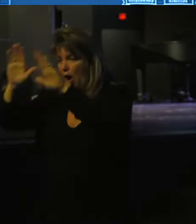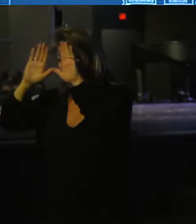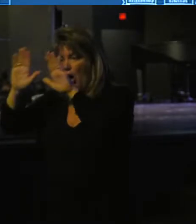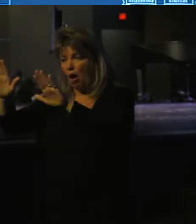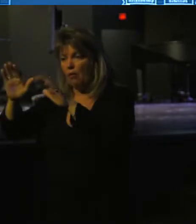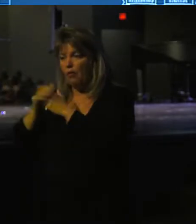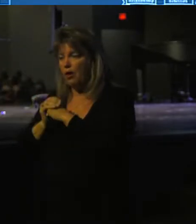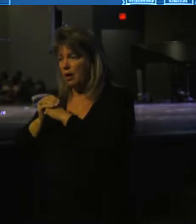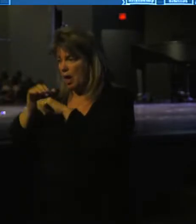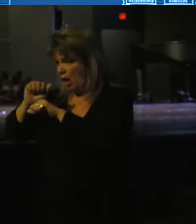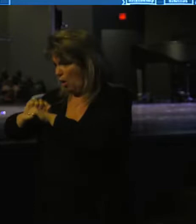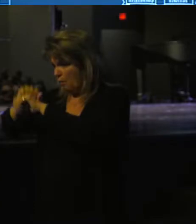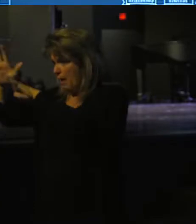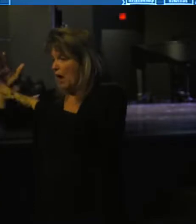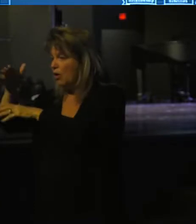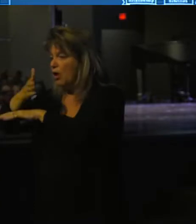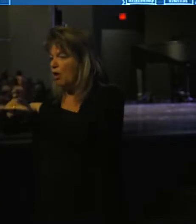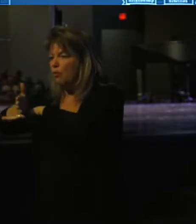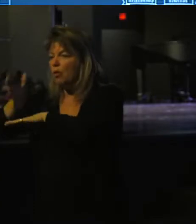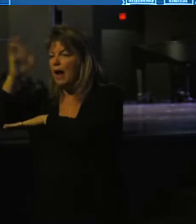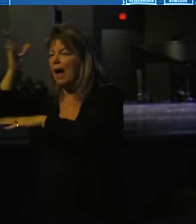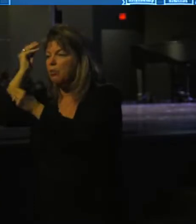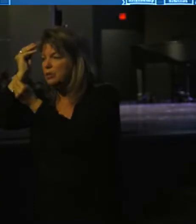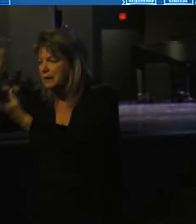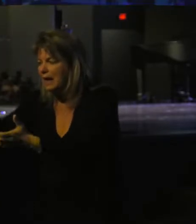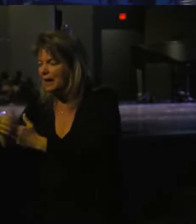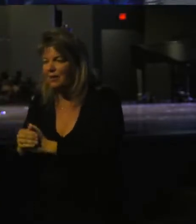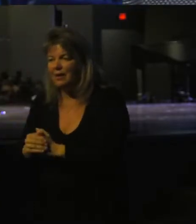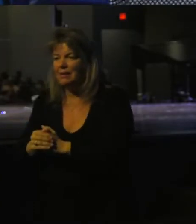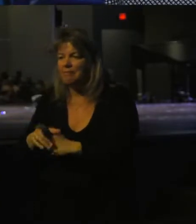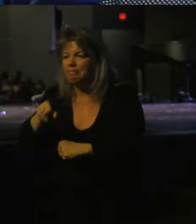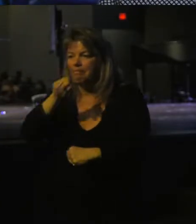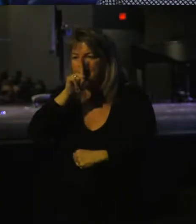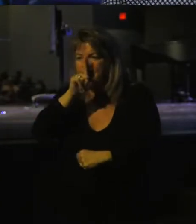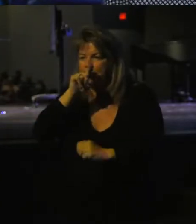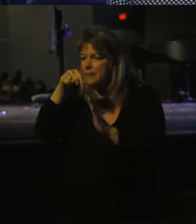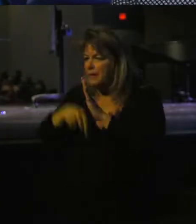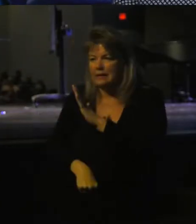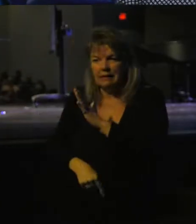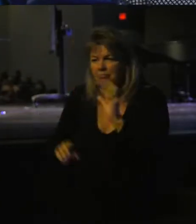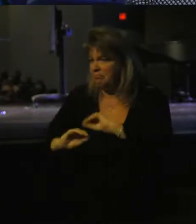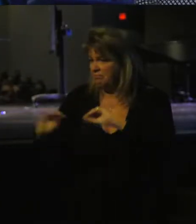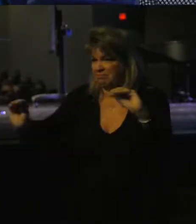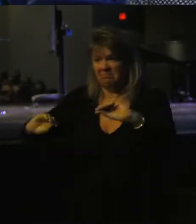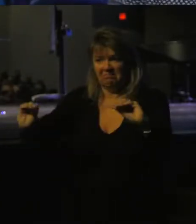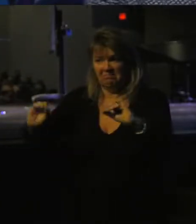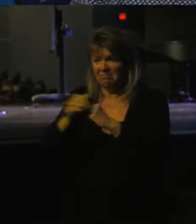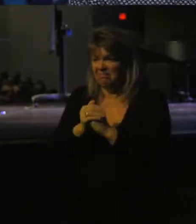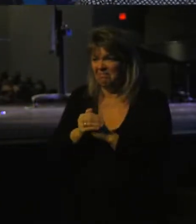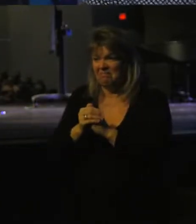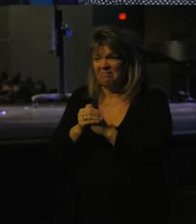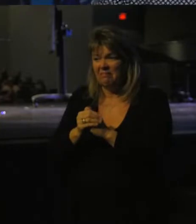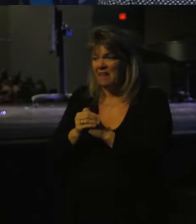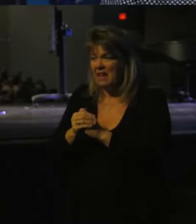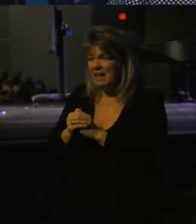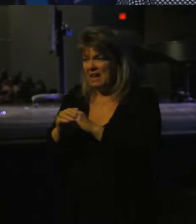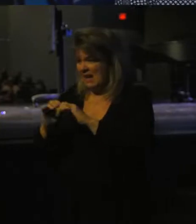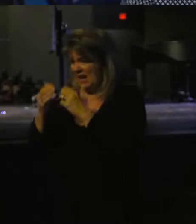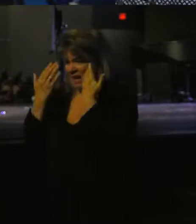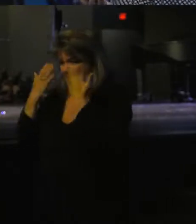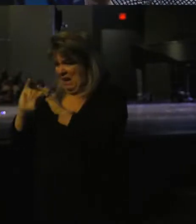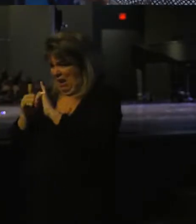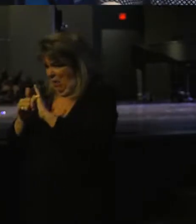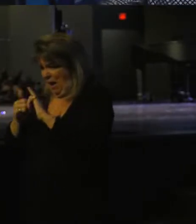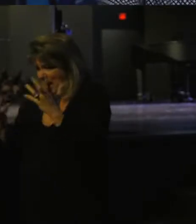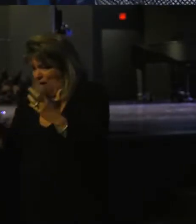mountain of which I shall tell you. He didn't even have all the details. He didn't know about the how. He